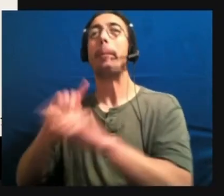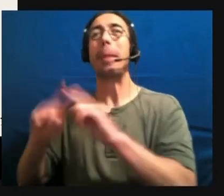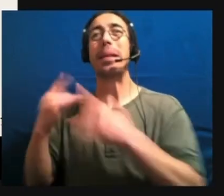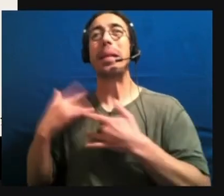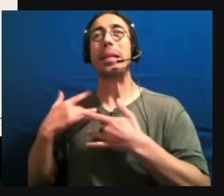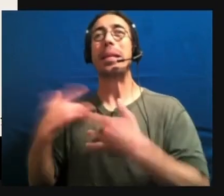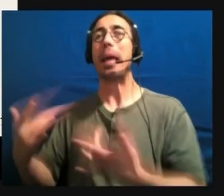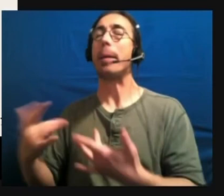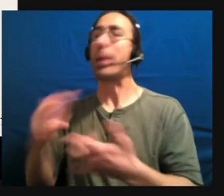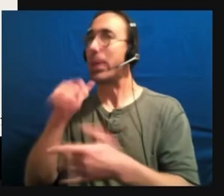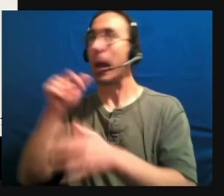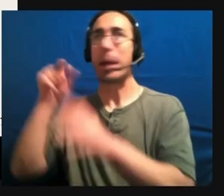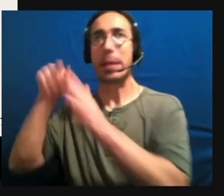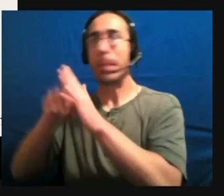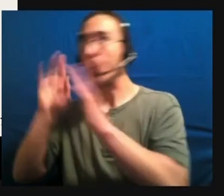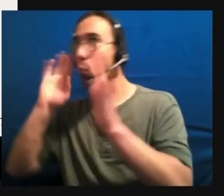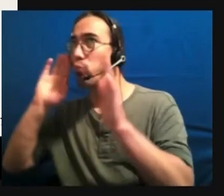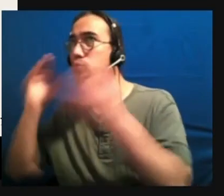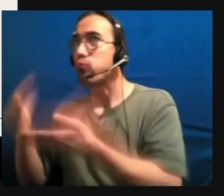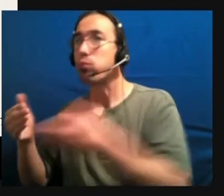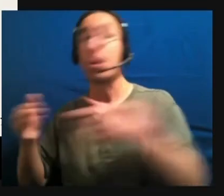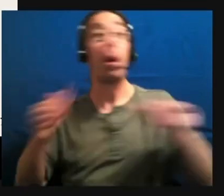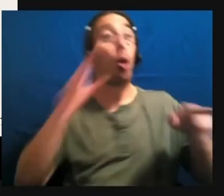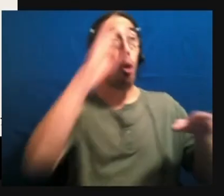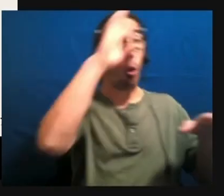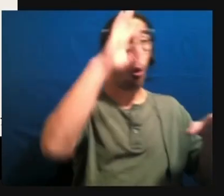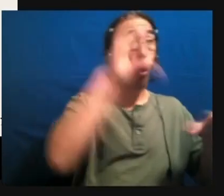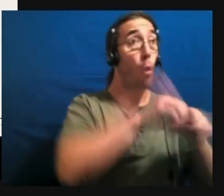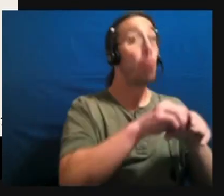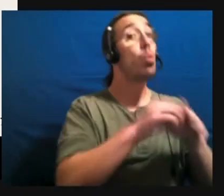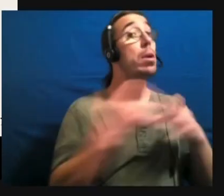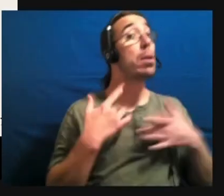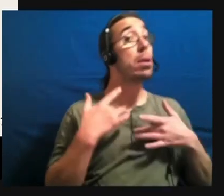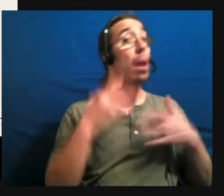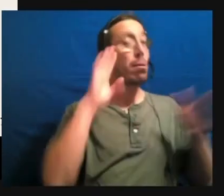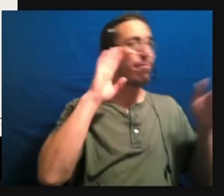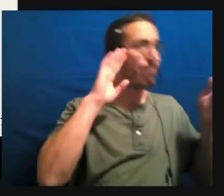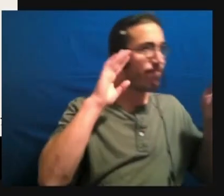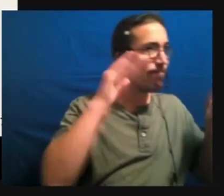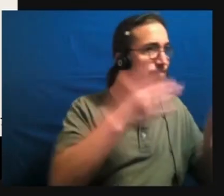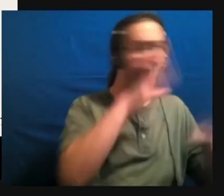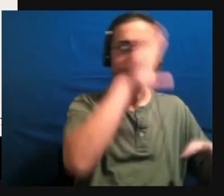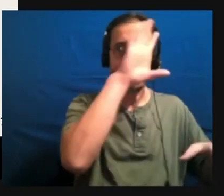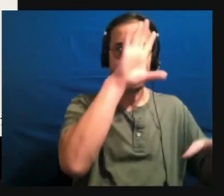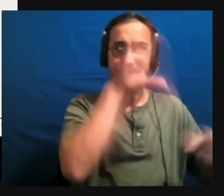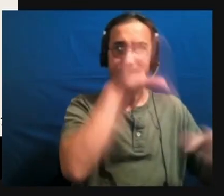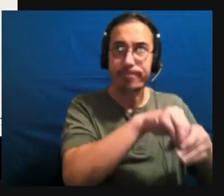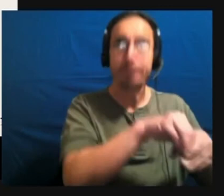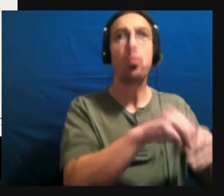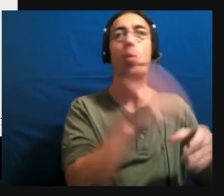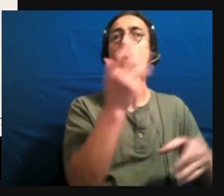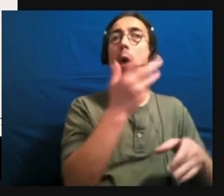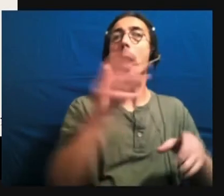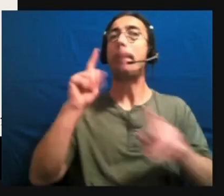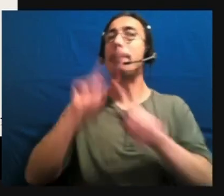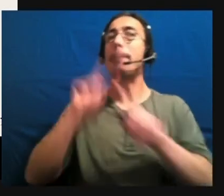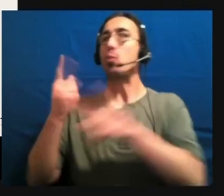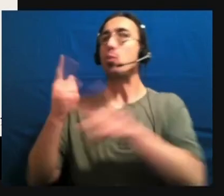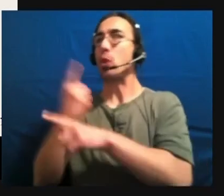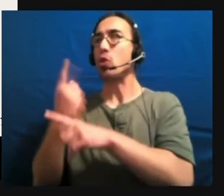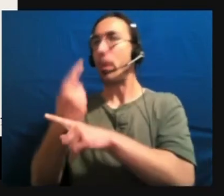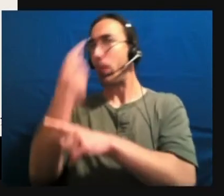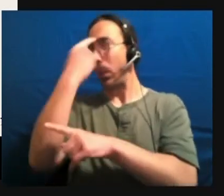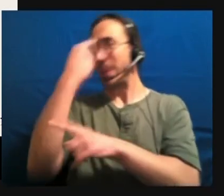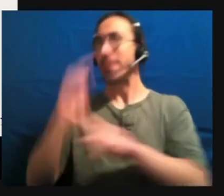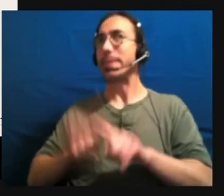go as deep. So we get into a groove and we are in it. Right. But the allistic brain doesn't do that.